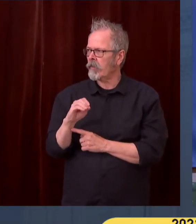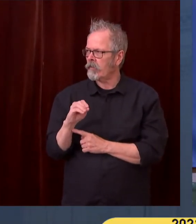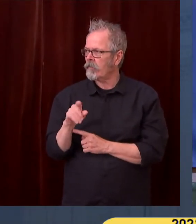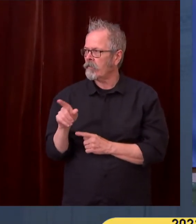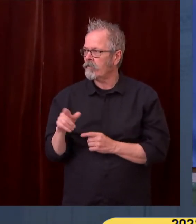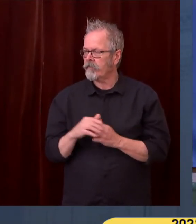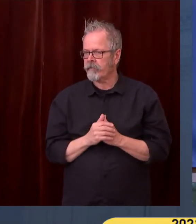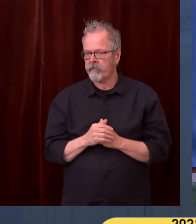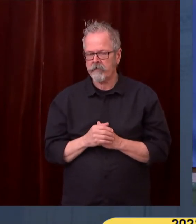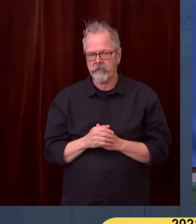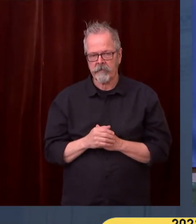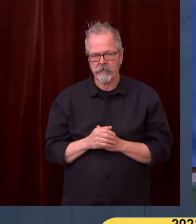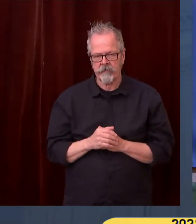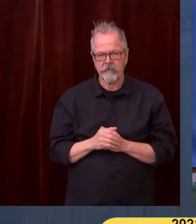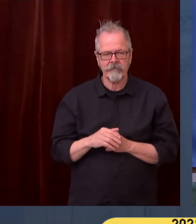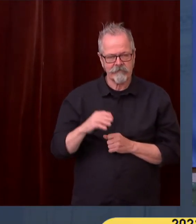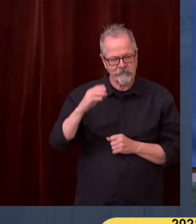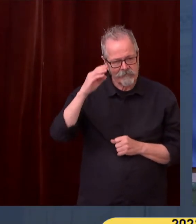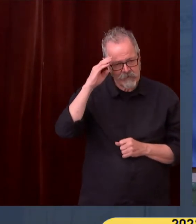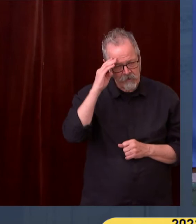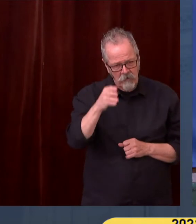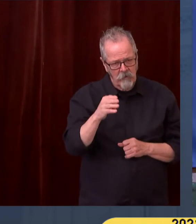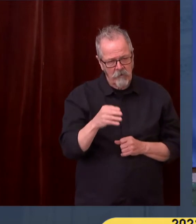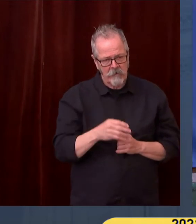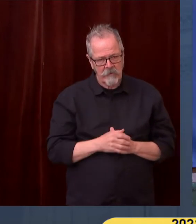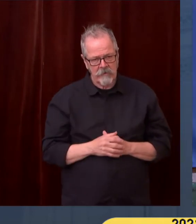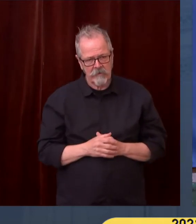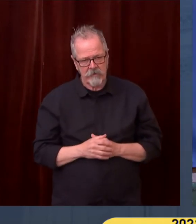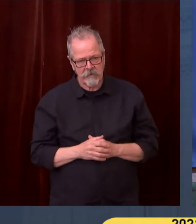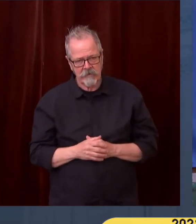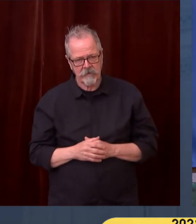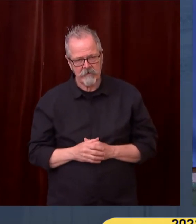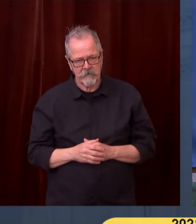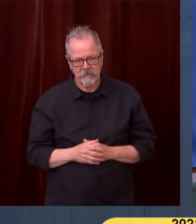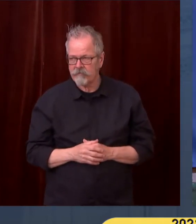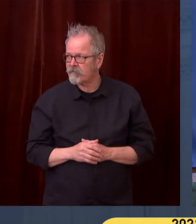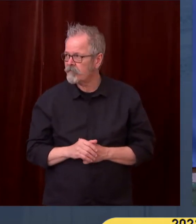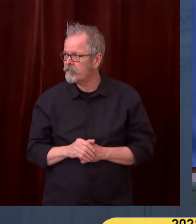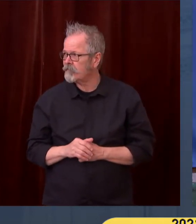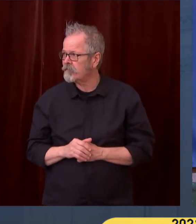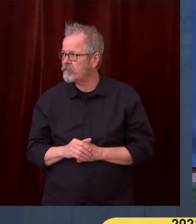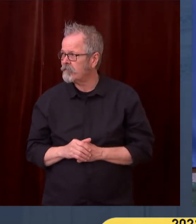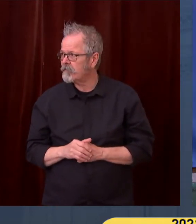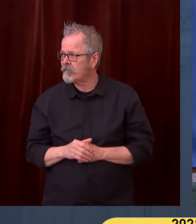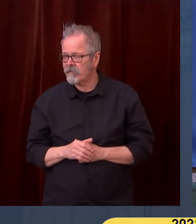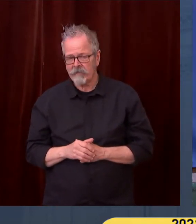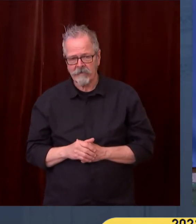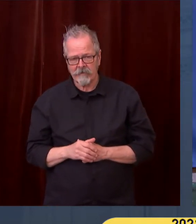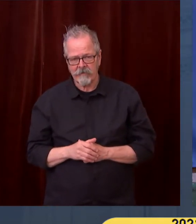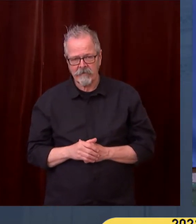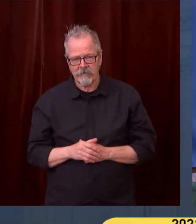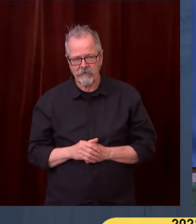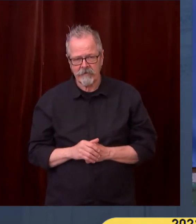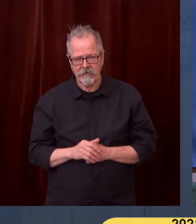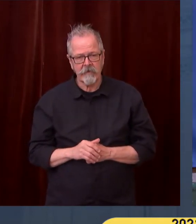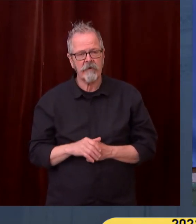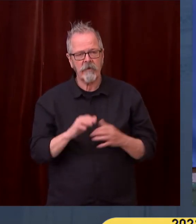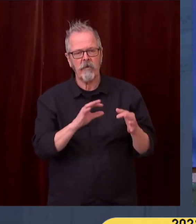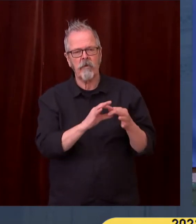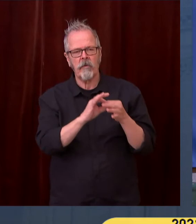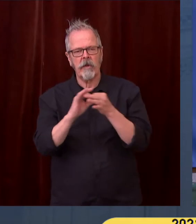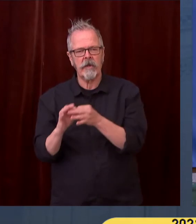Hi, Governor. Thanks very much for taking the question. This kind of piggybacks on a question that Keith Eldridge asked you a little bit earlier regarding the decision on Monday